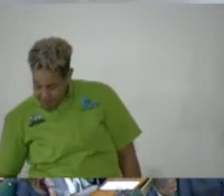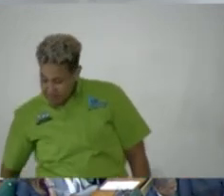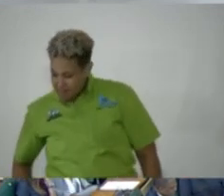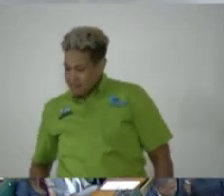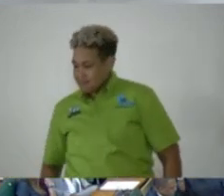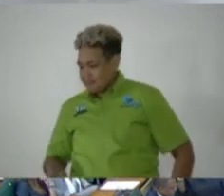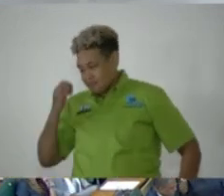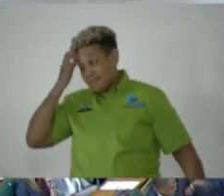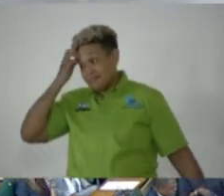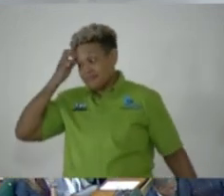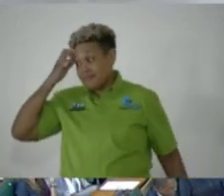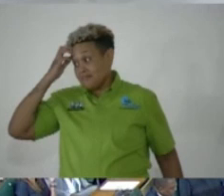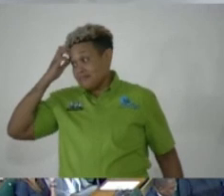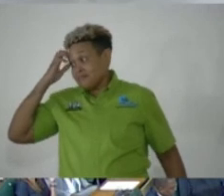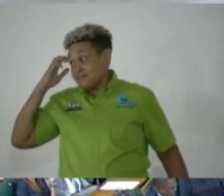Minister.